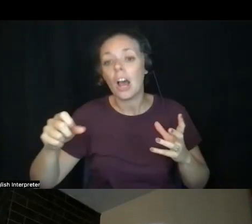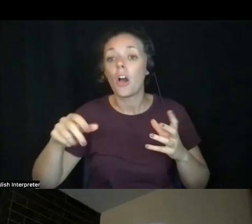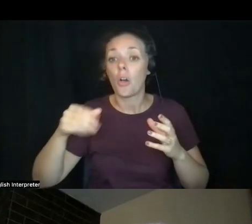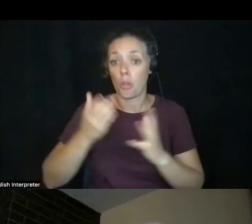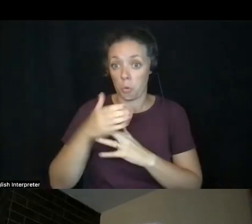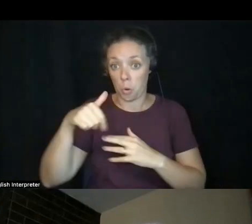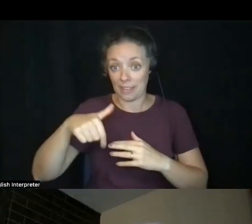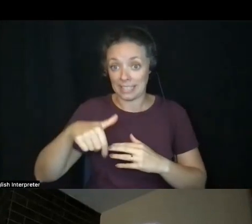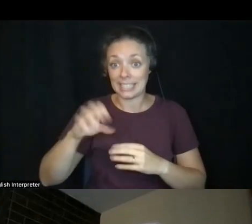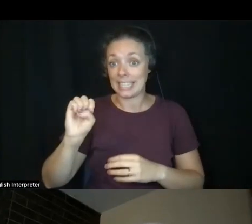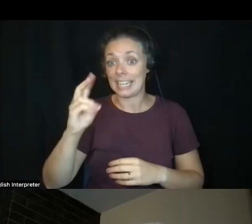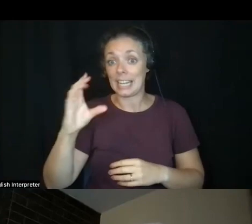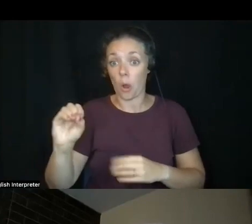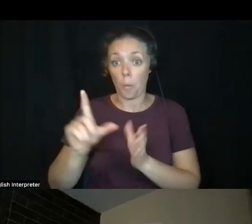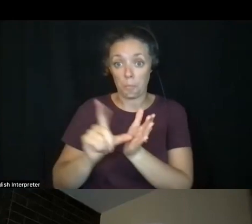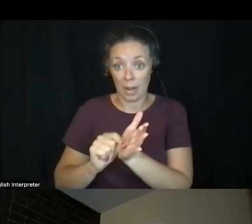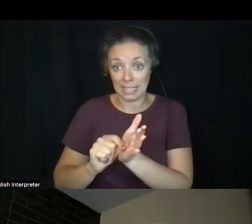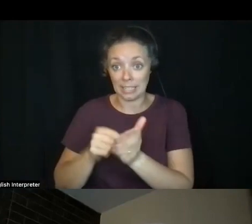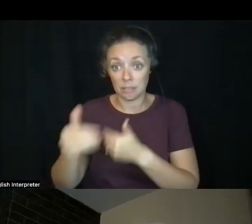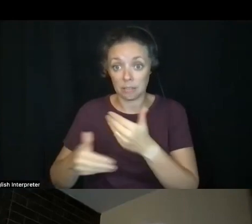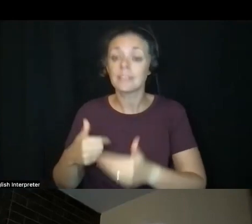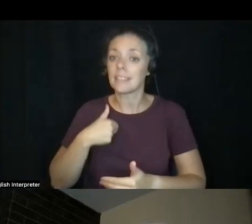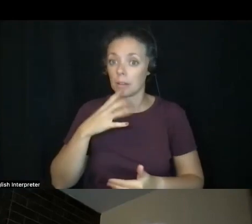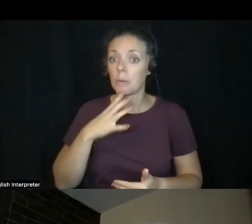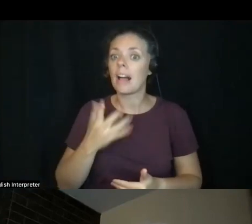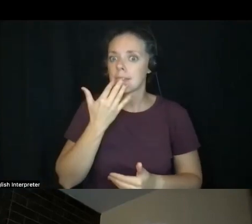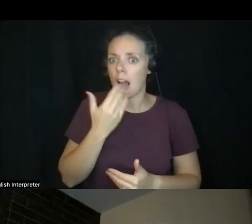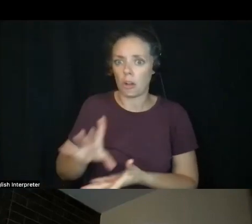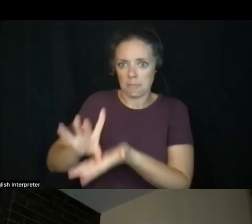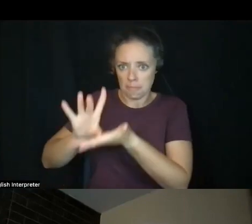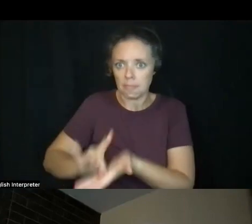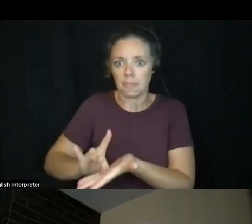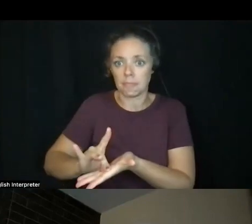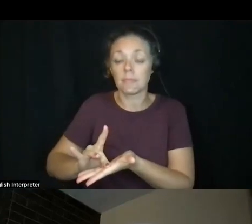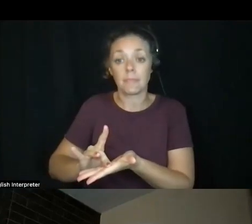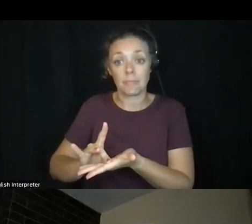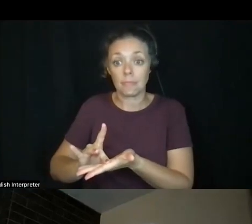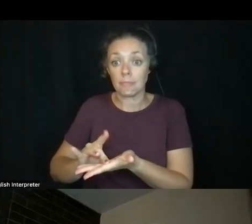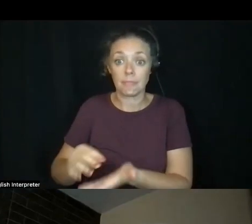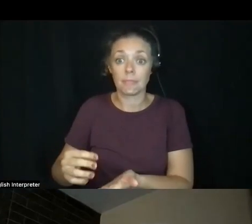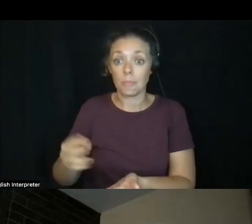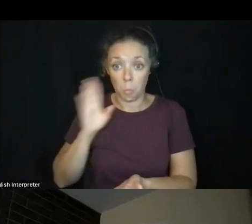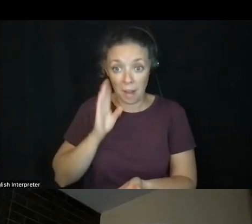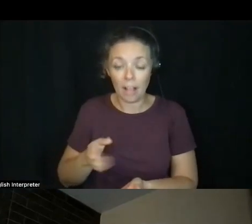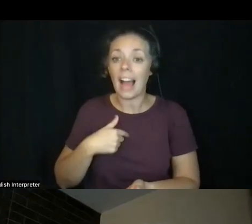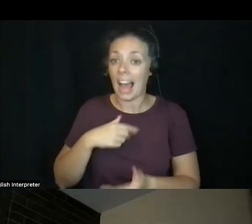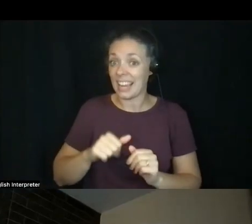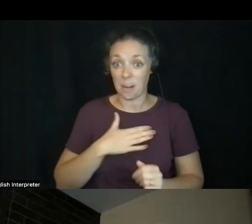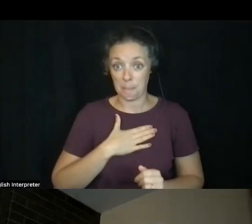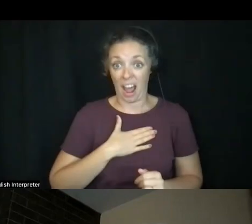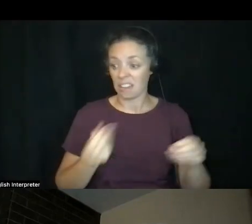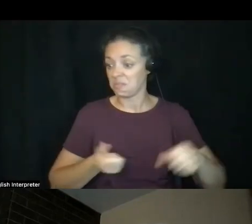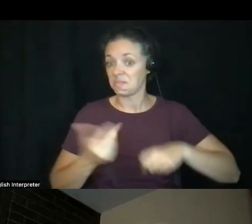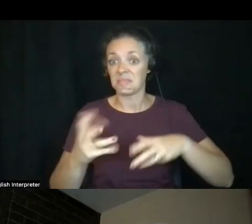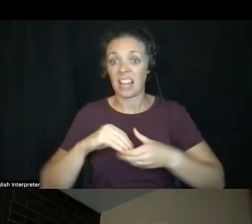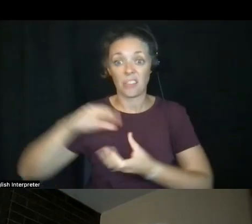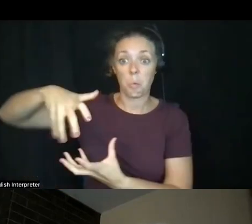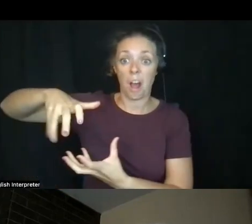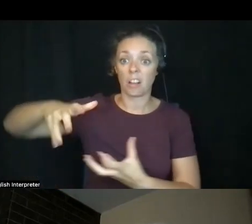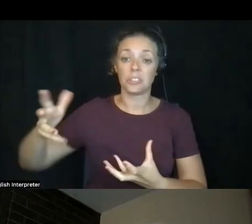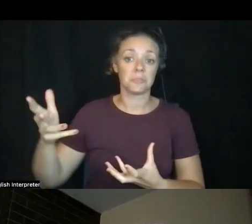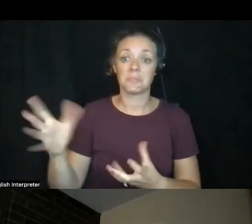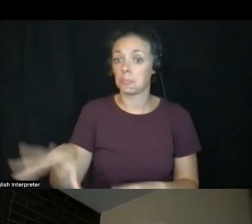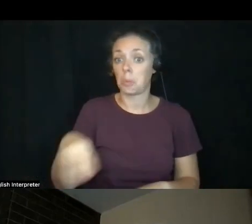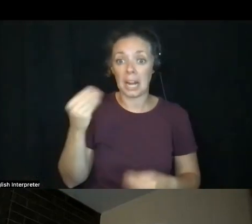I'm getting very color fast images, and in fact, can throw my silk in the washing machine and have it come out and still